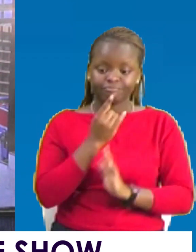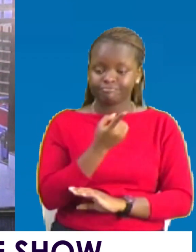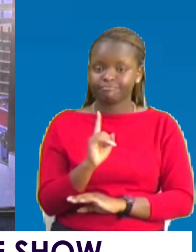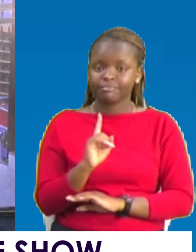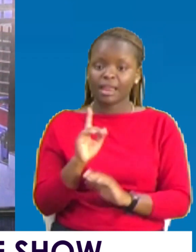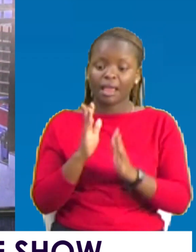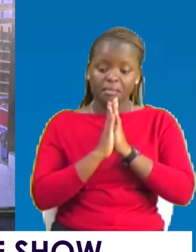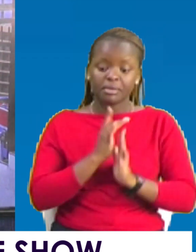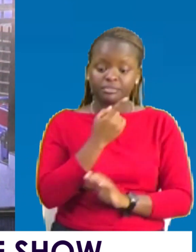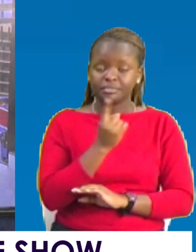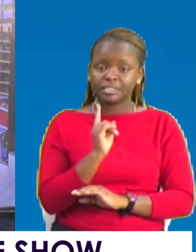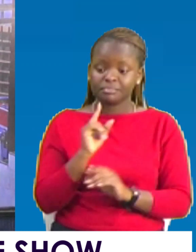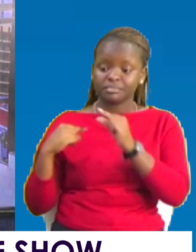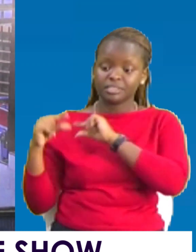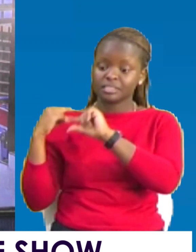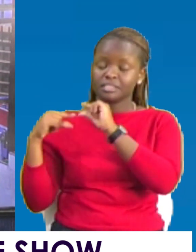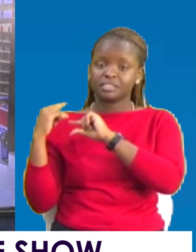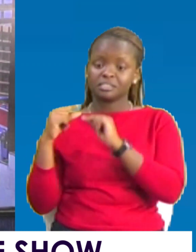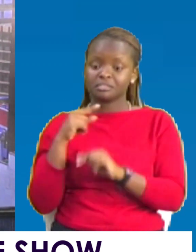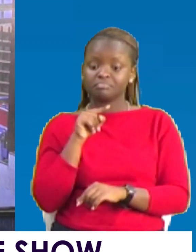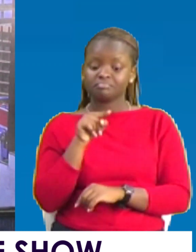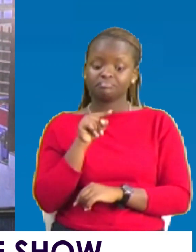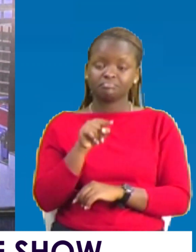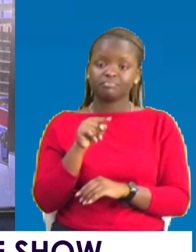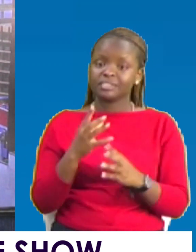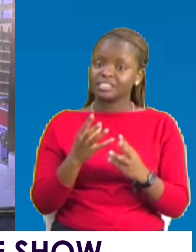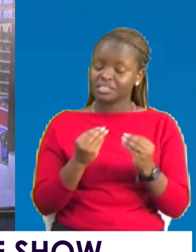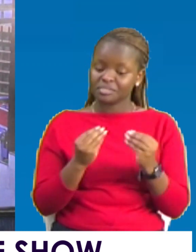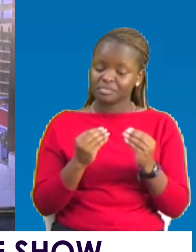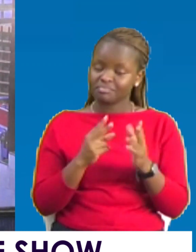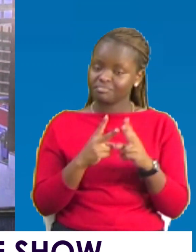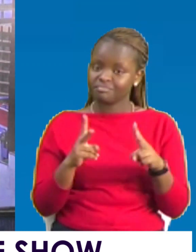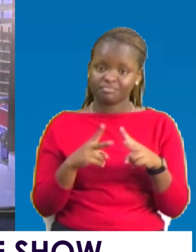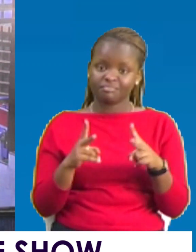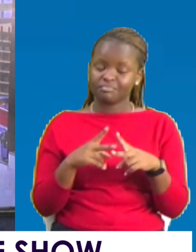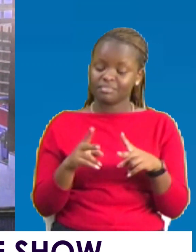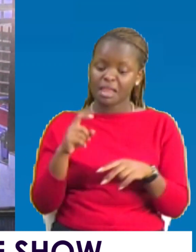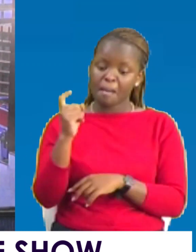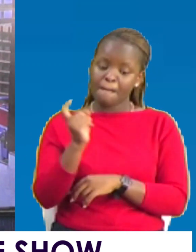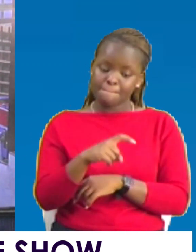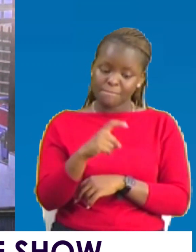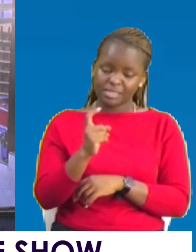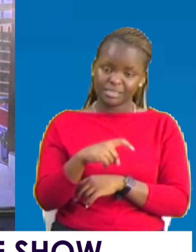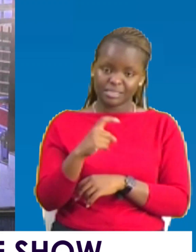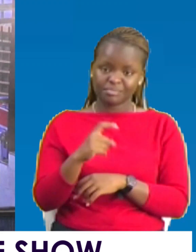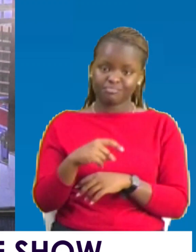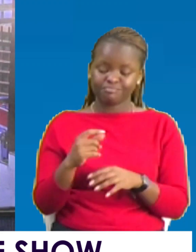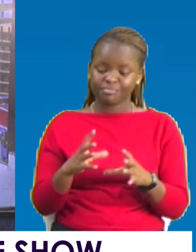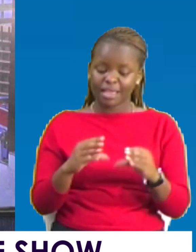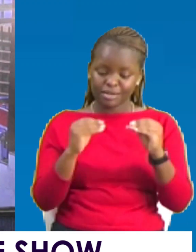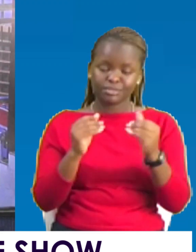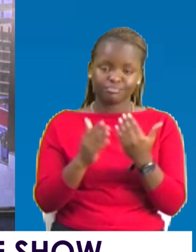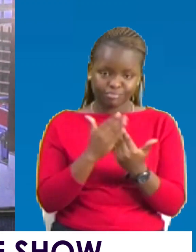a lot of prayer. This is a generation that is fragile. It needs to be handled with a lot of fragility because